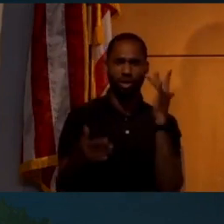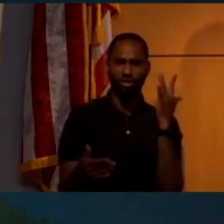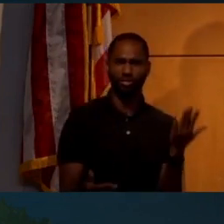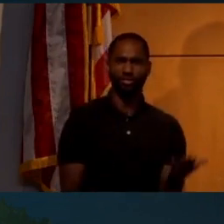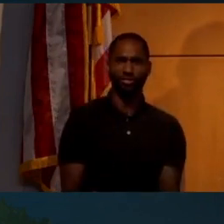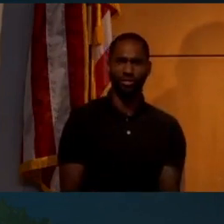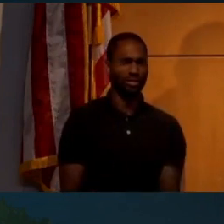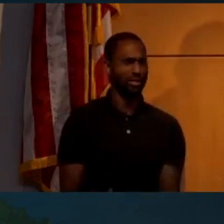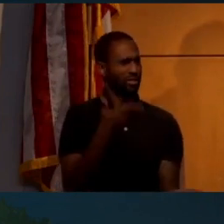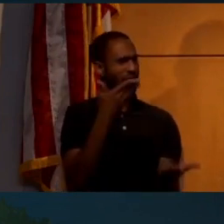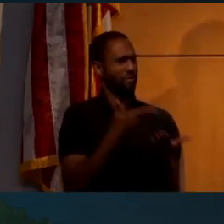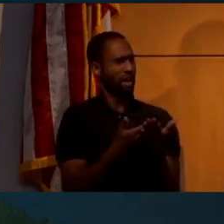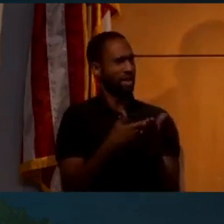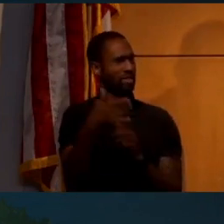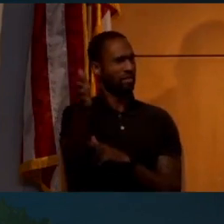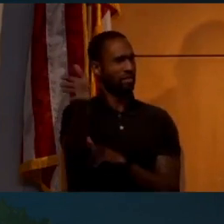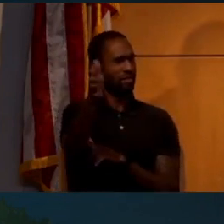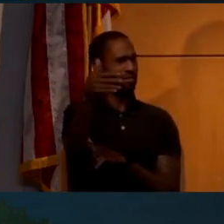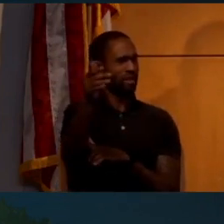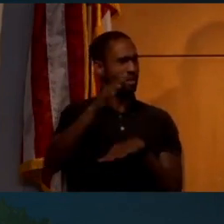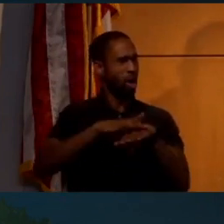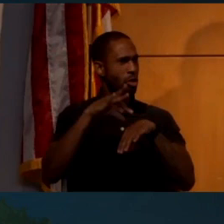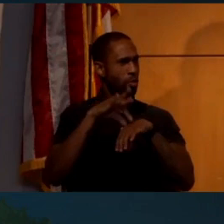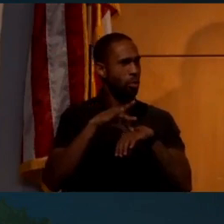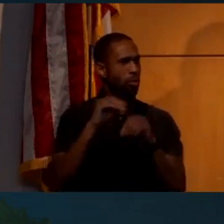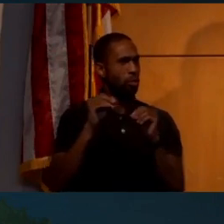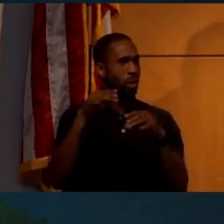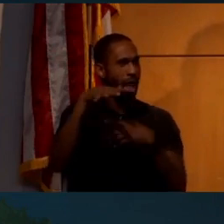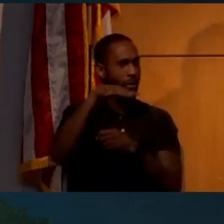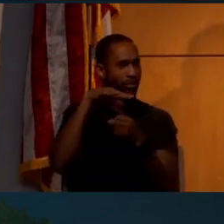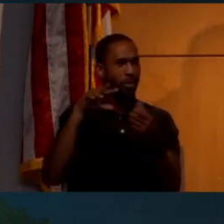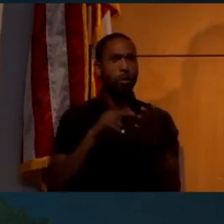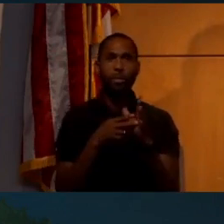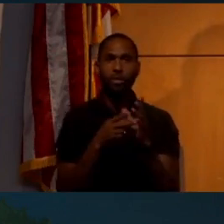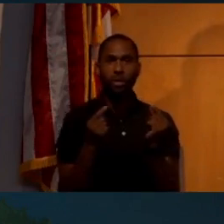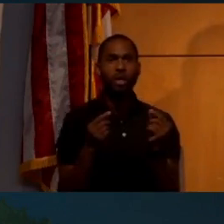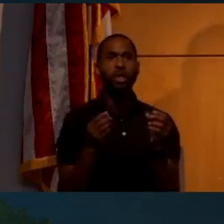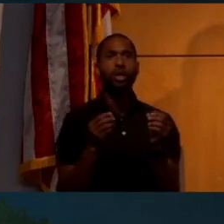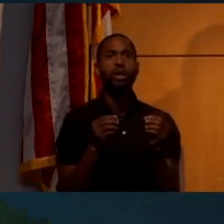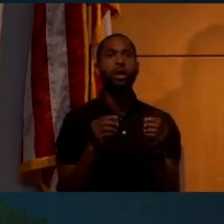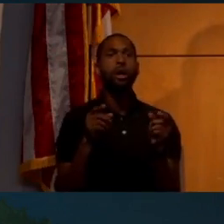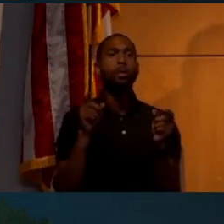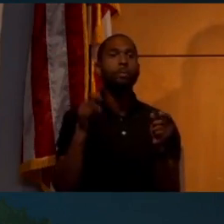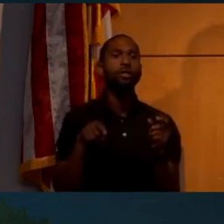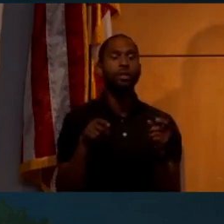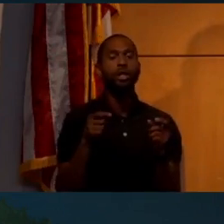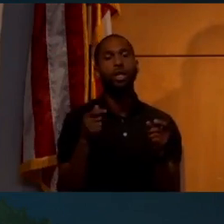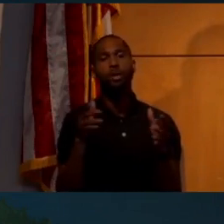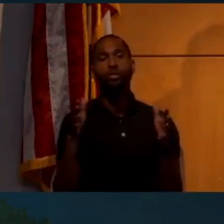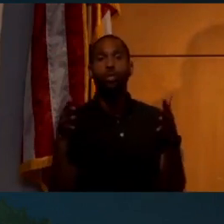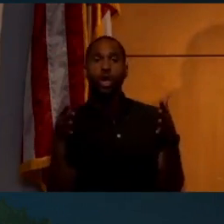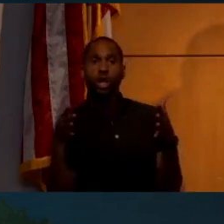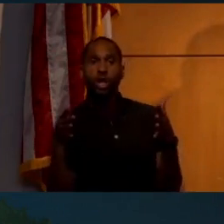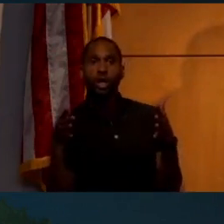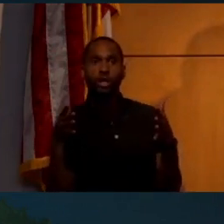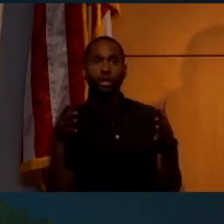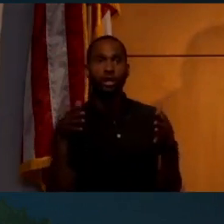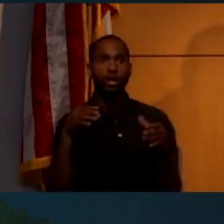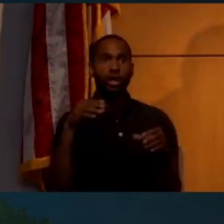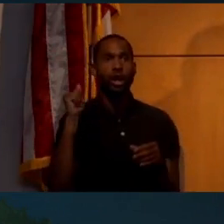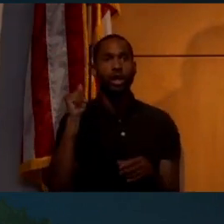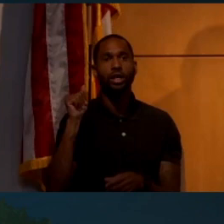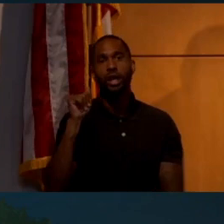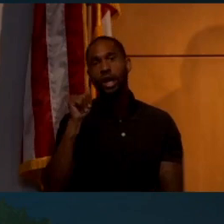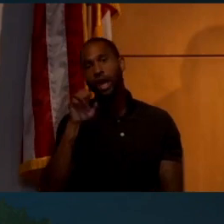flag flaps on the moon where there's no atmosphere means that there must have been a little blast of wind out in Area 51